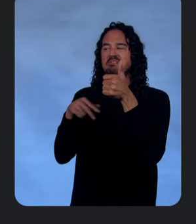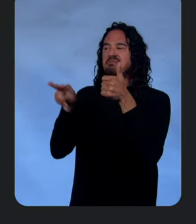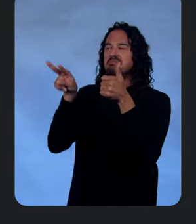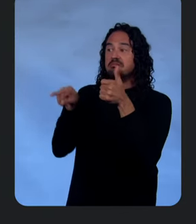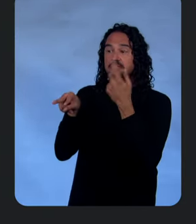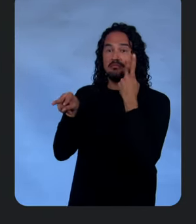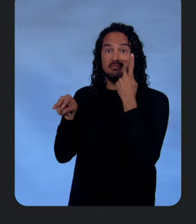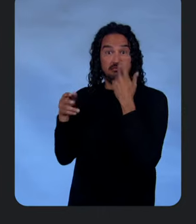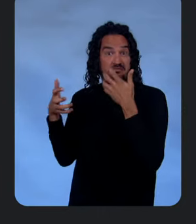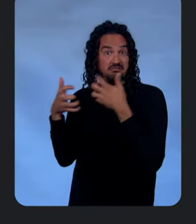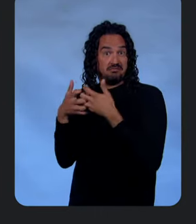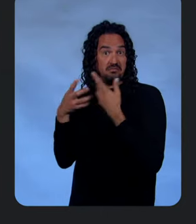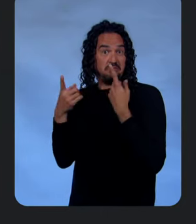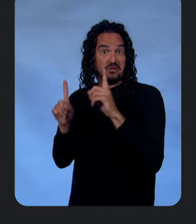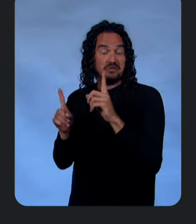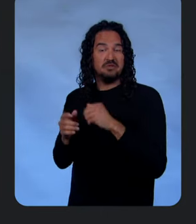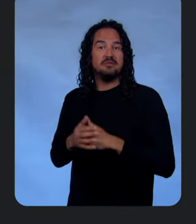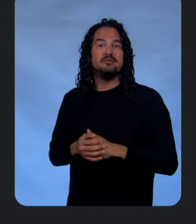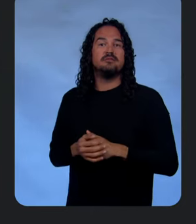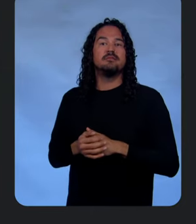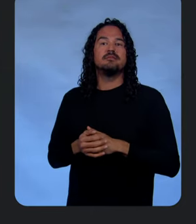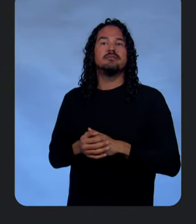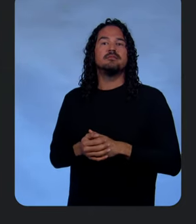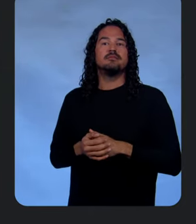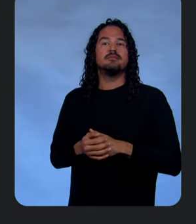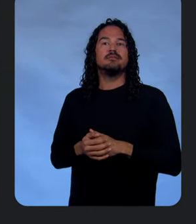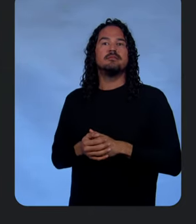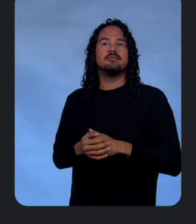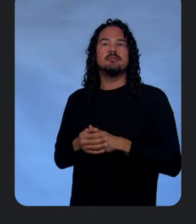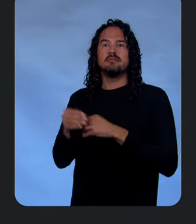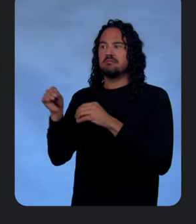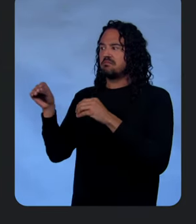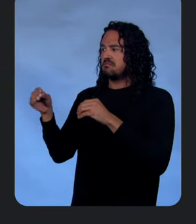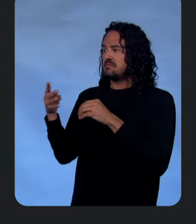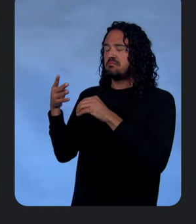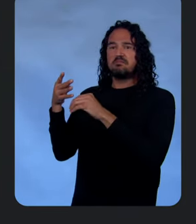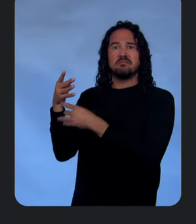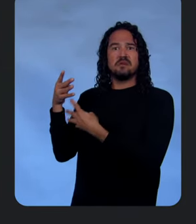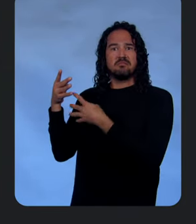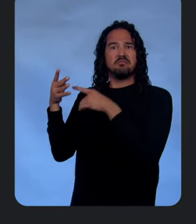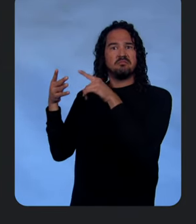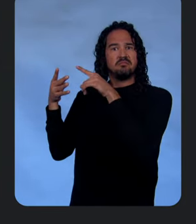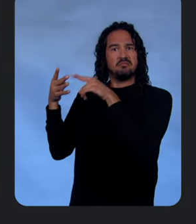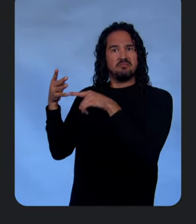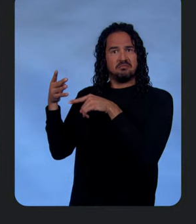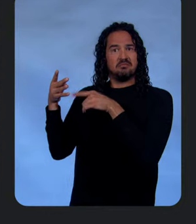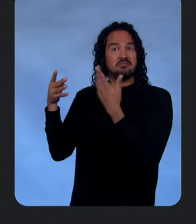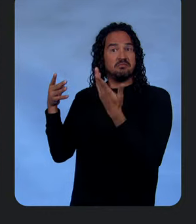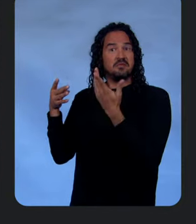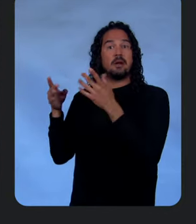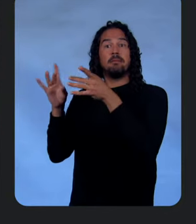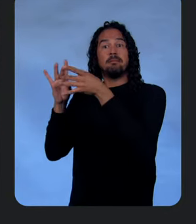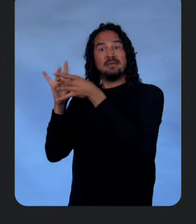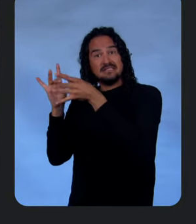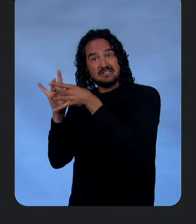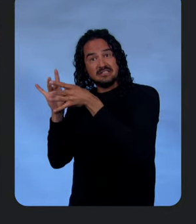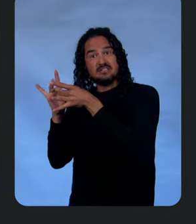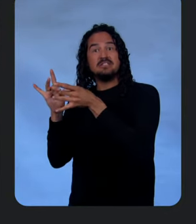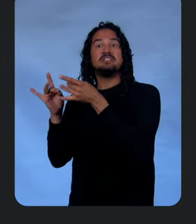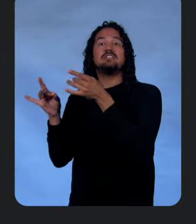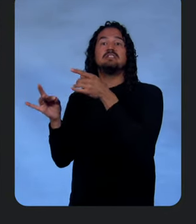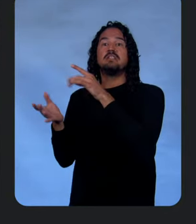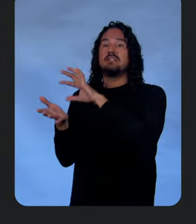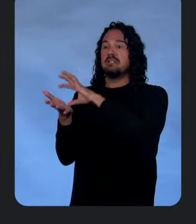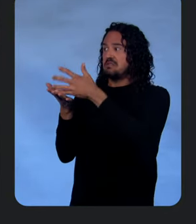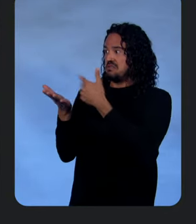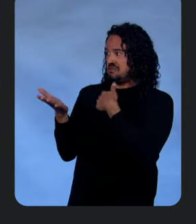And we can see here, once we have this popped up, that we have essentially the message in the payload that we want, and we also have some results from